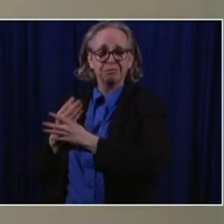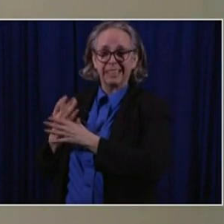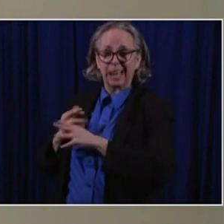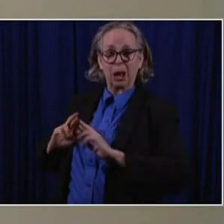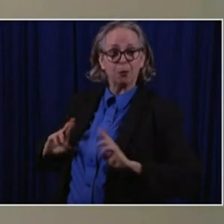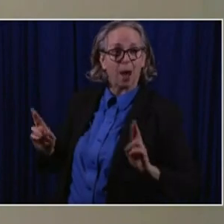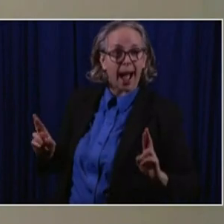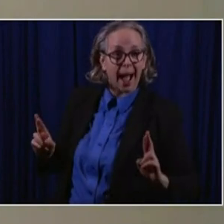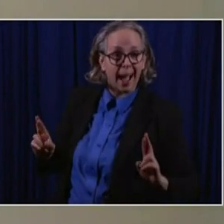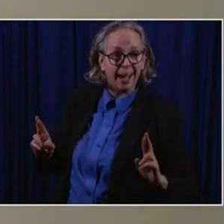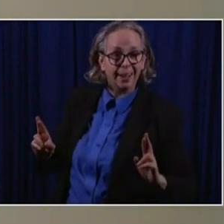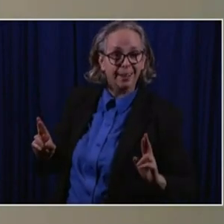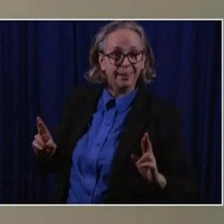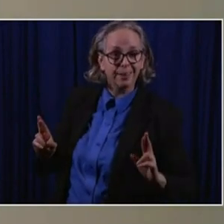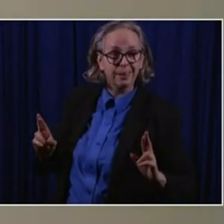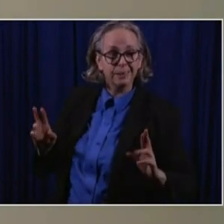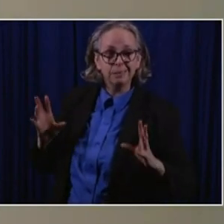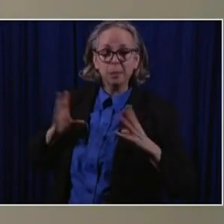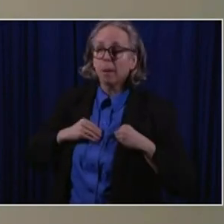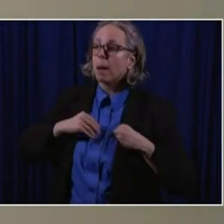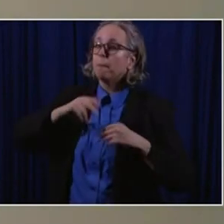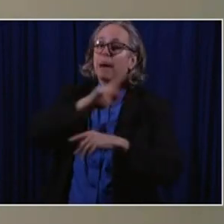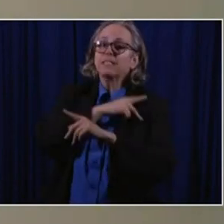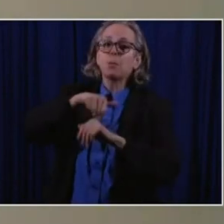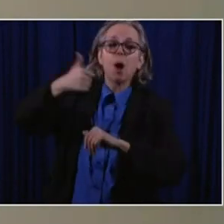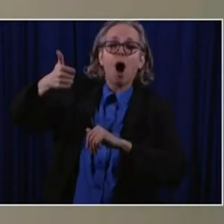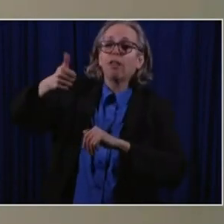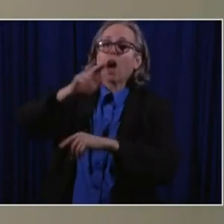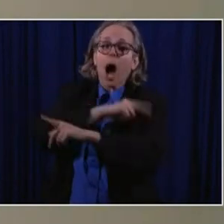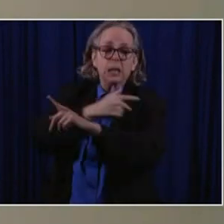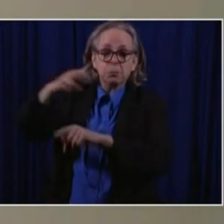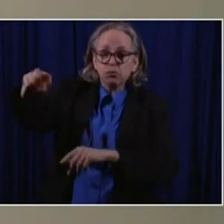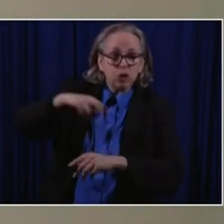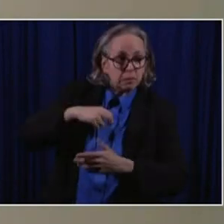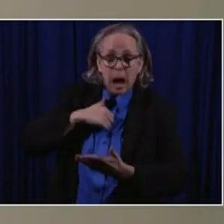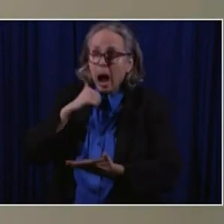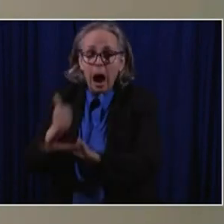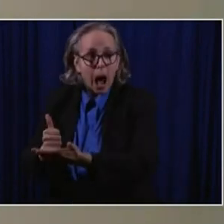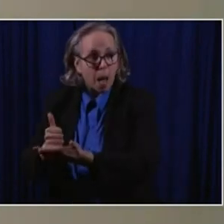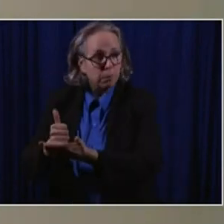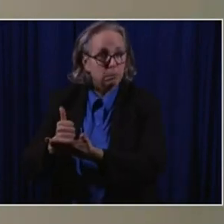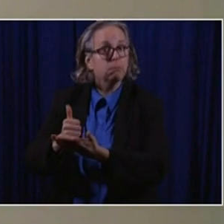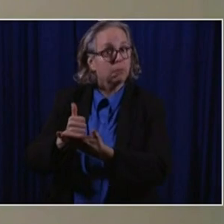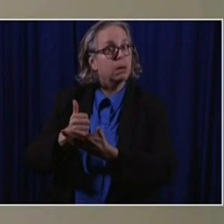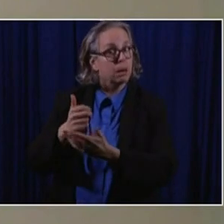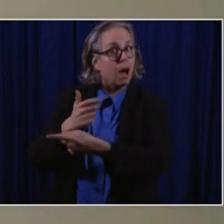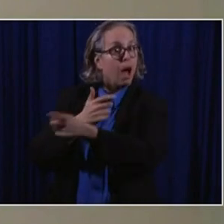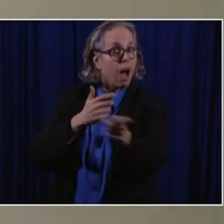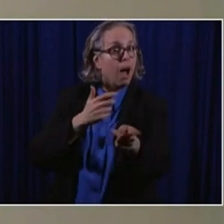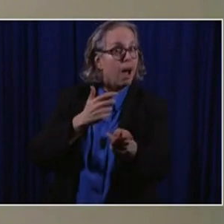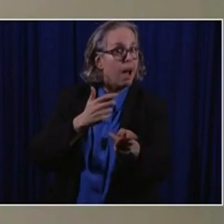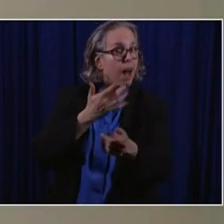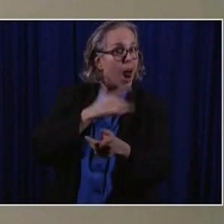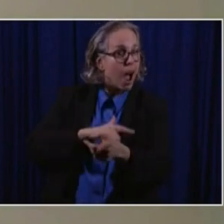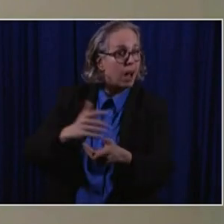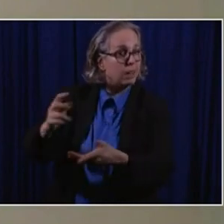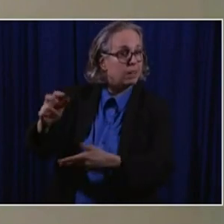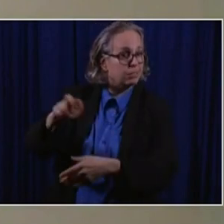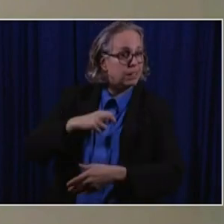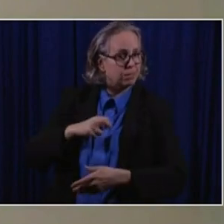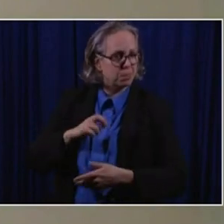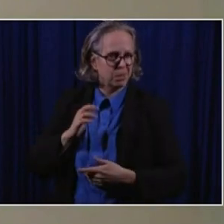Um, we were fortunate for that. And we had a number of elderly population that stayed pretty locked down in this community.